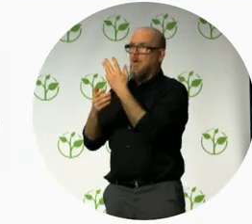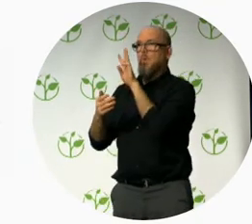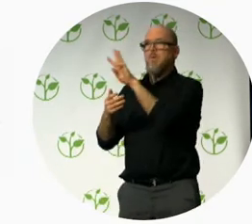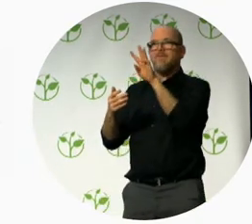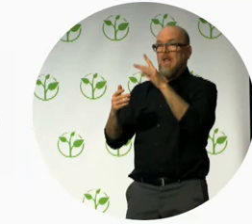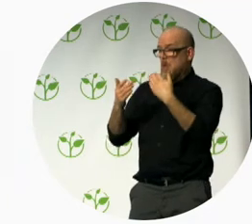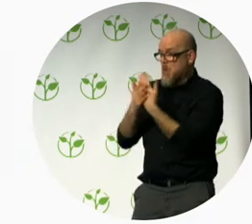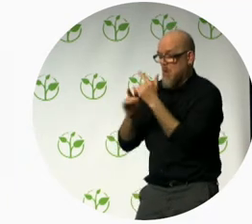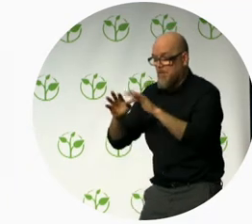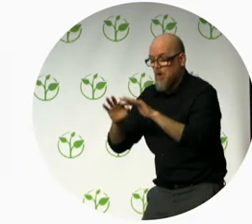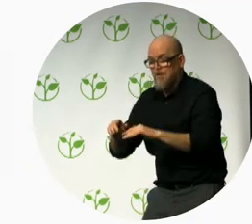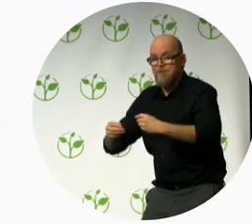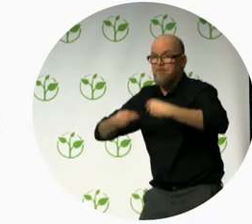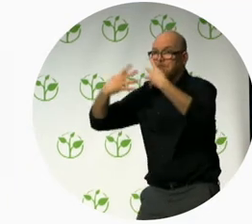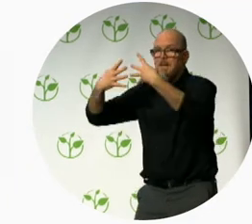other future technologies?